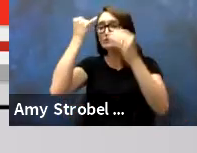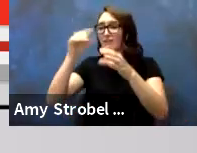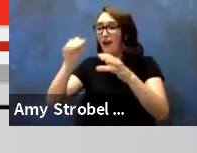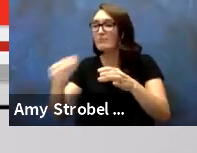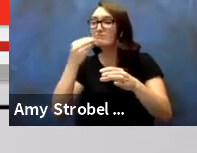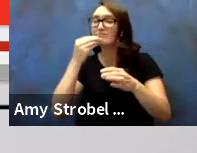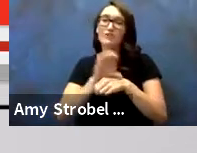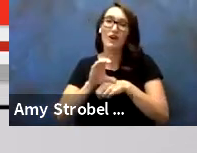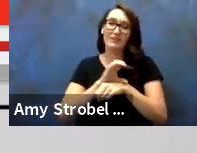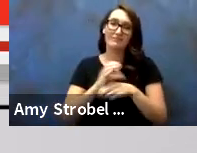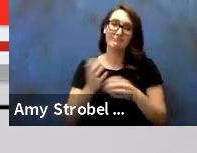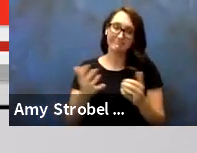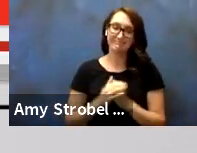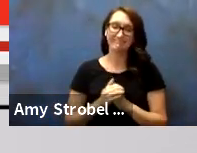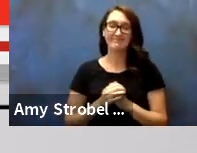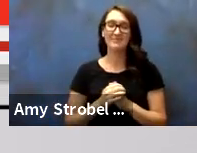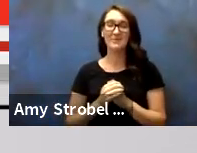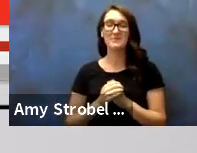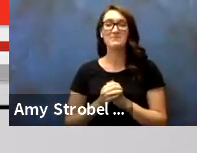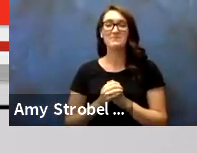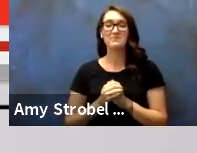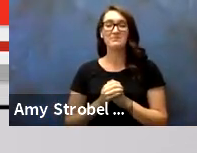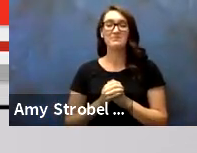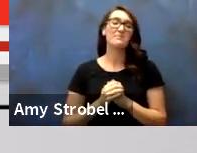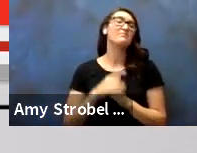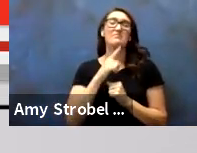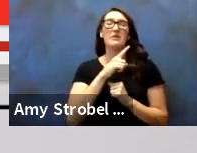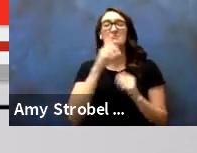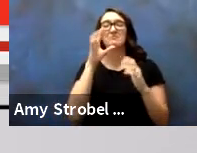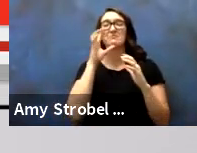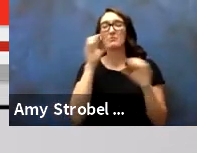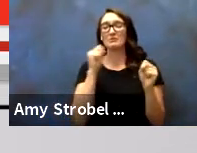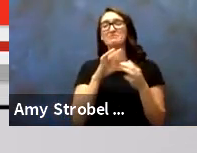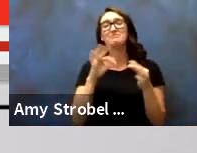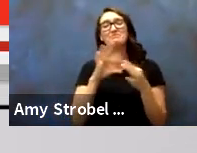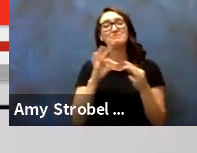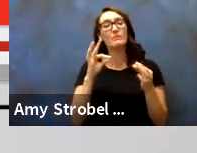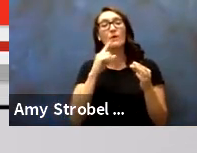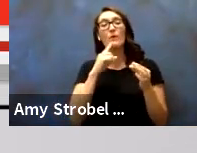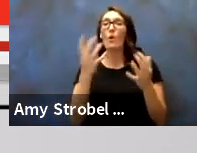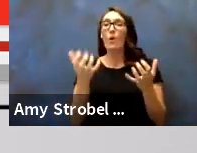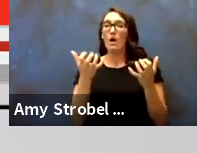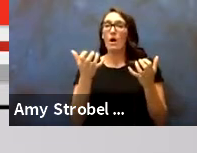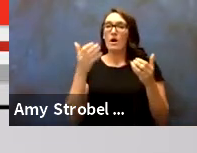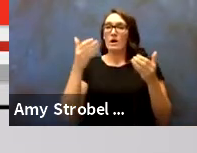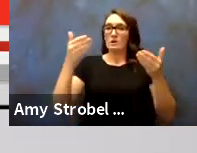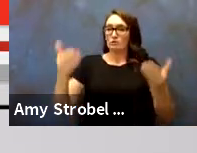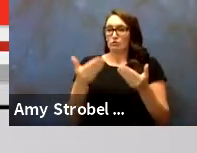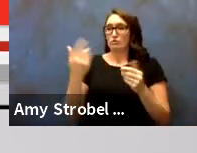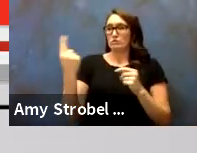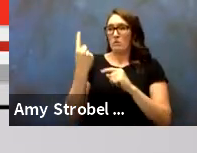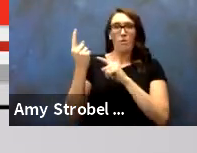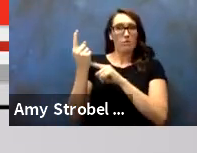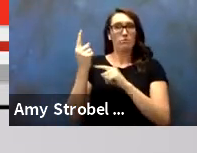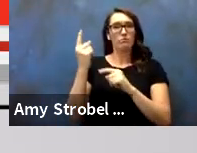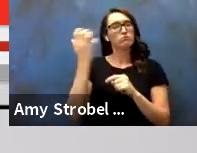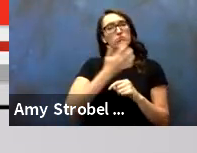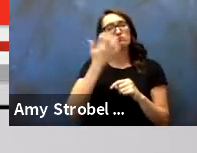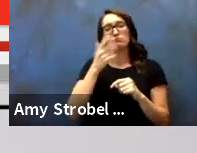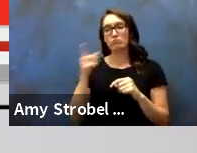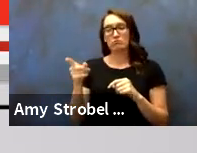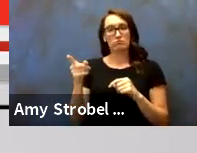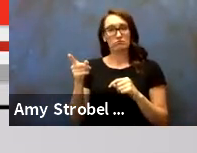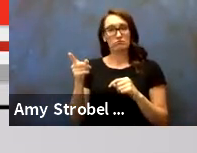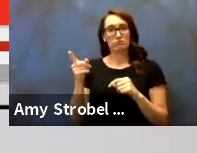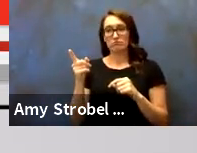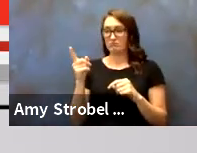I'd like to take a moment and really introduce somebody who has been part of this